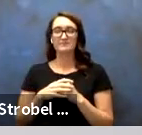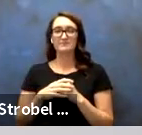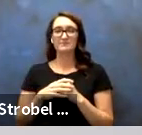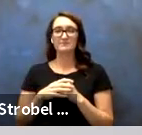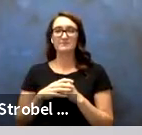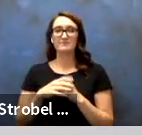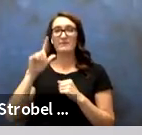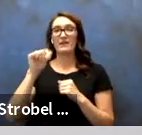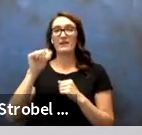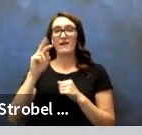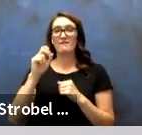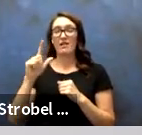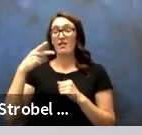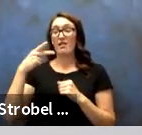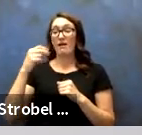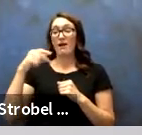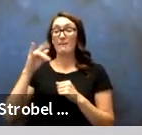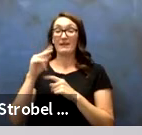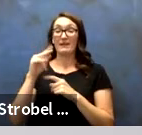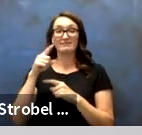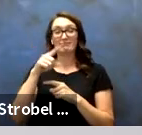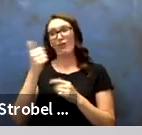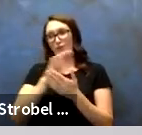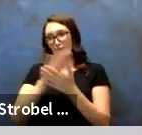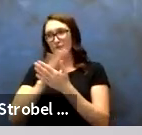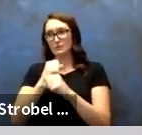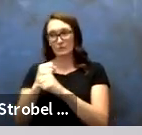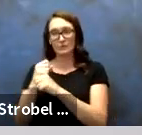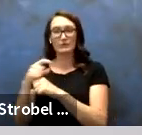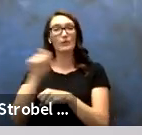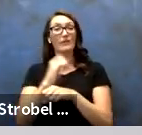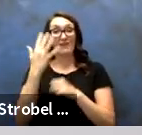Lavelle Hopkins, custodian for building services.